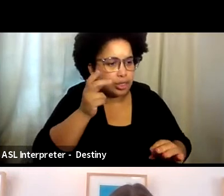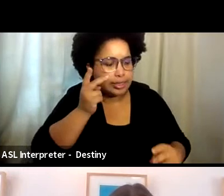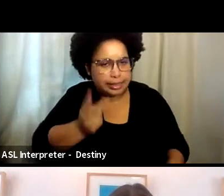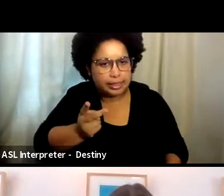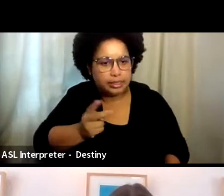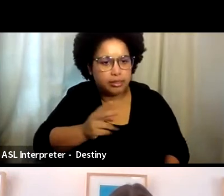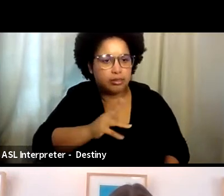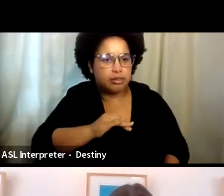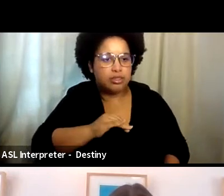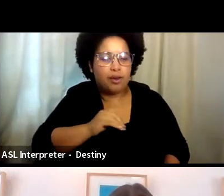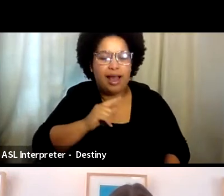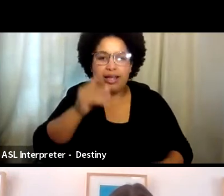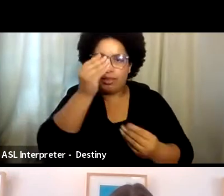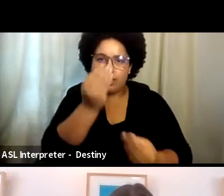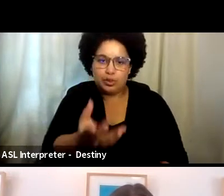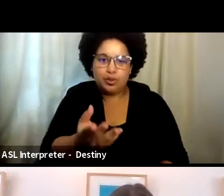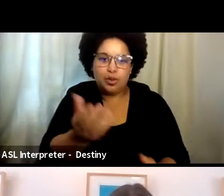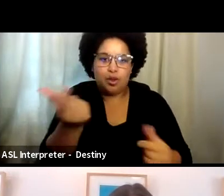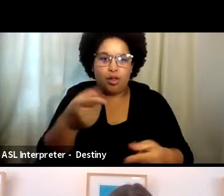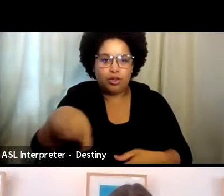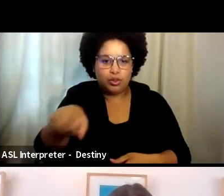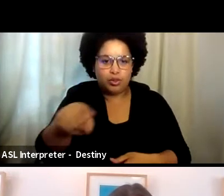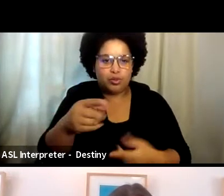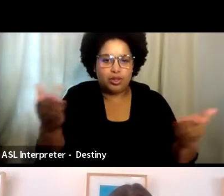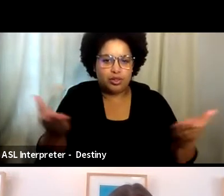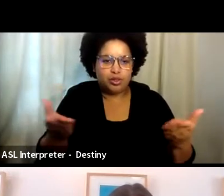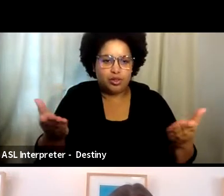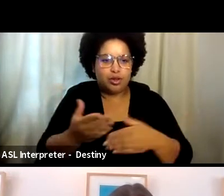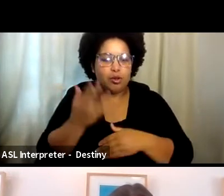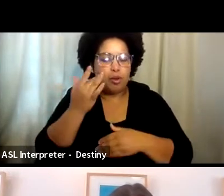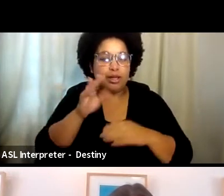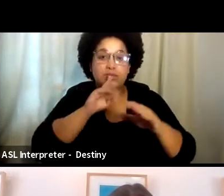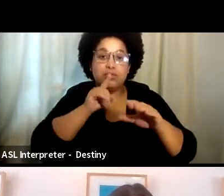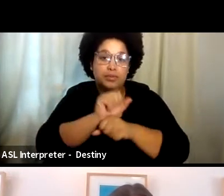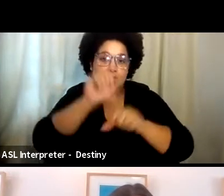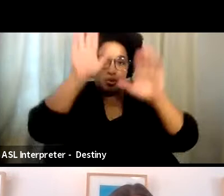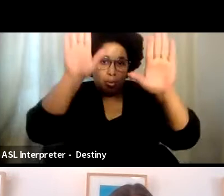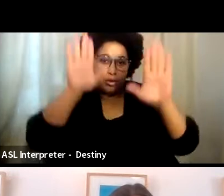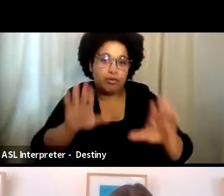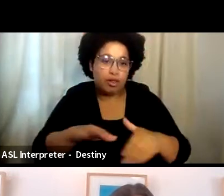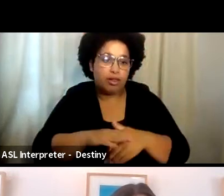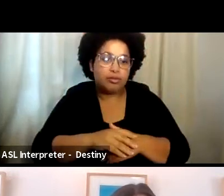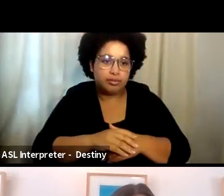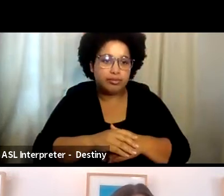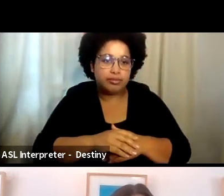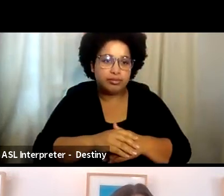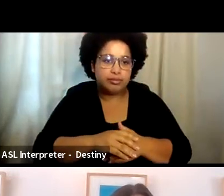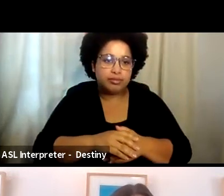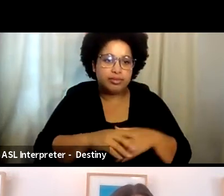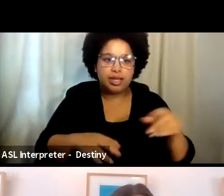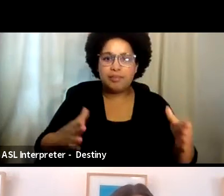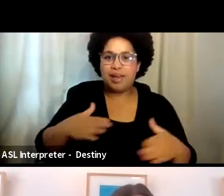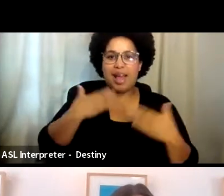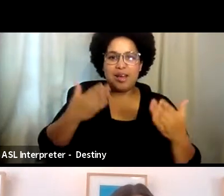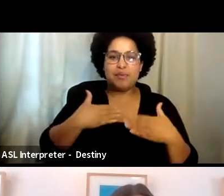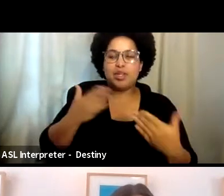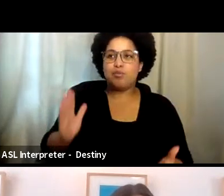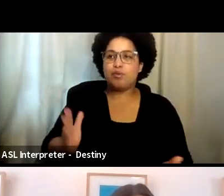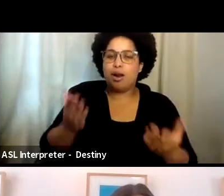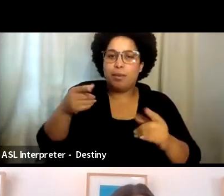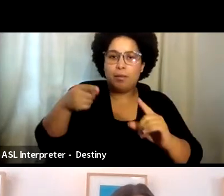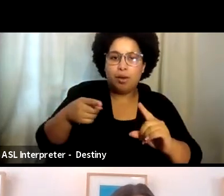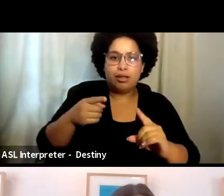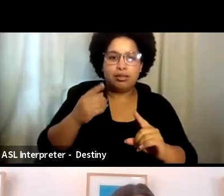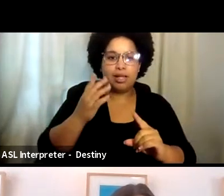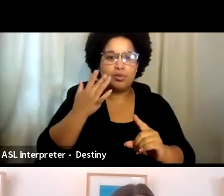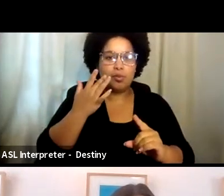I have to relay that to you and everybody here because it's so, so wonderful. I'm so glad that you brought it up, because that